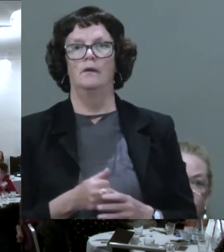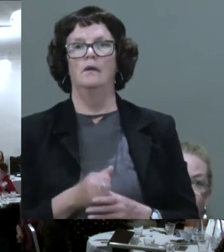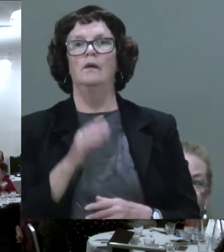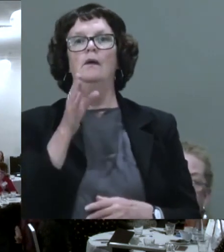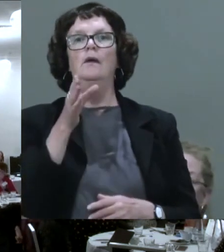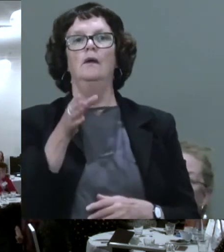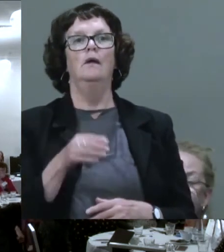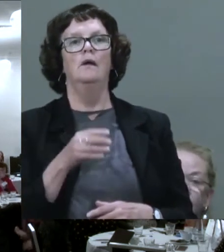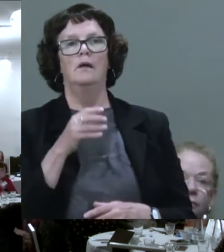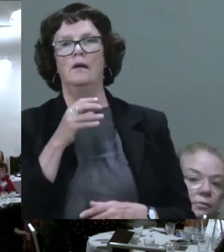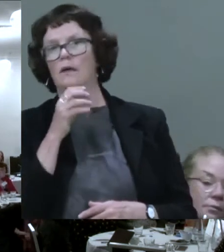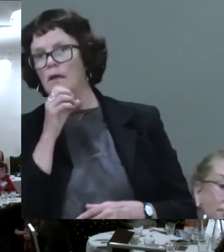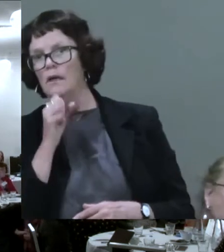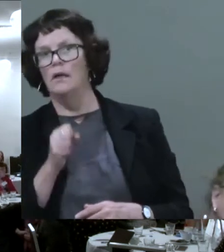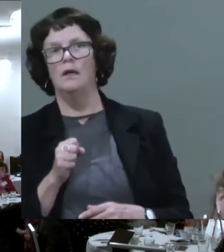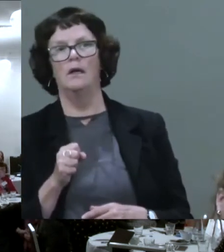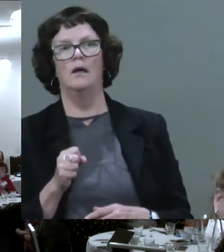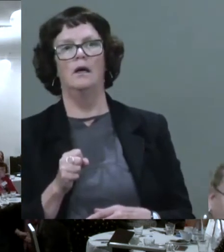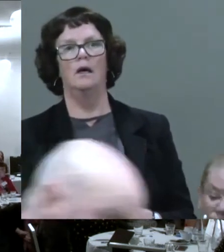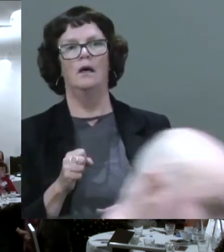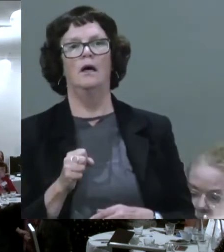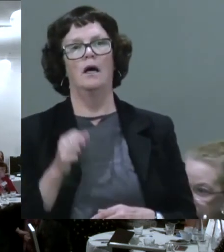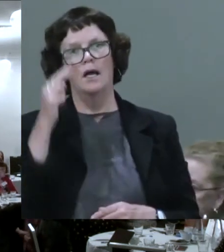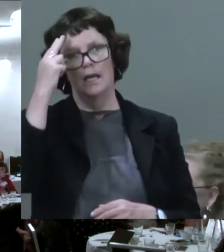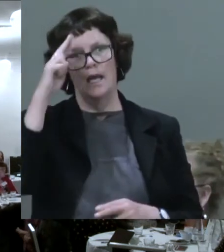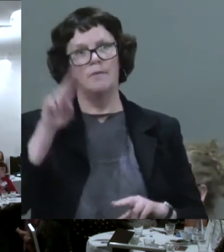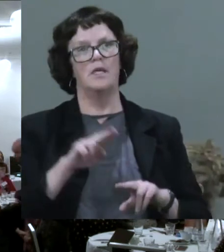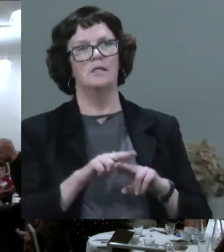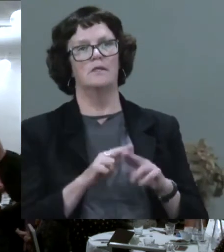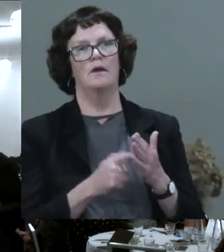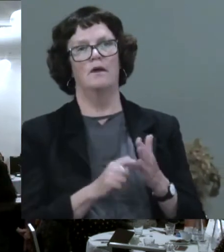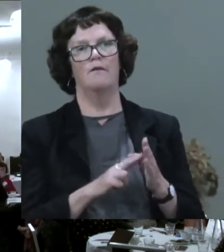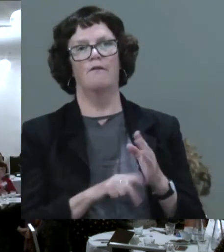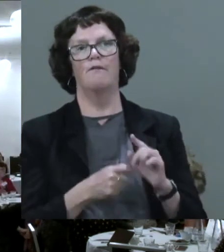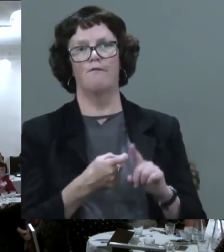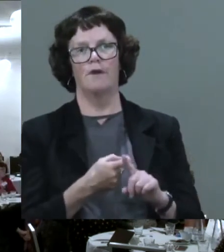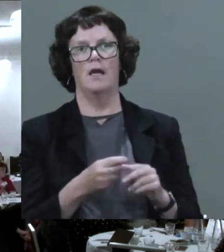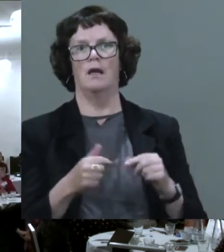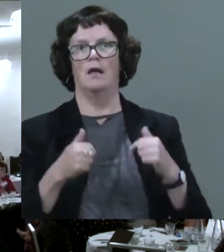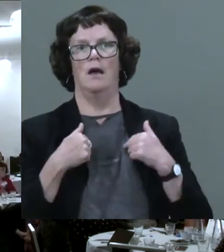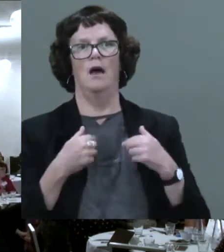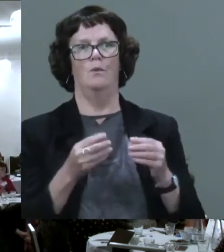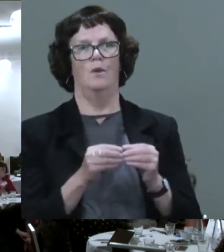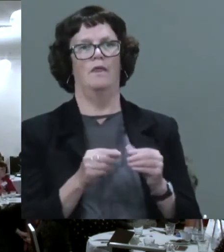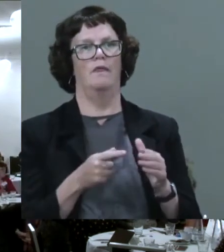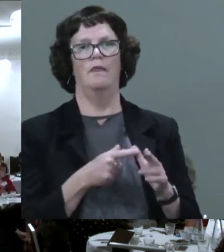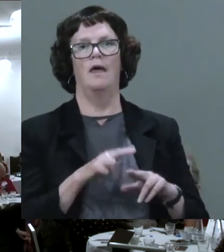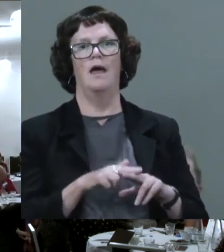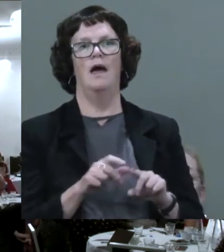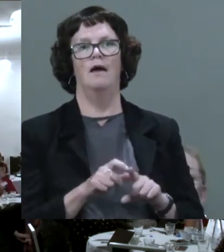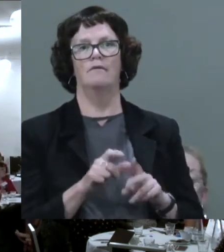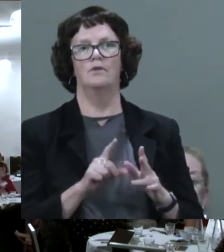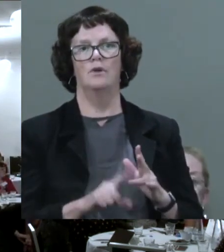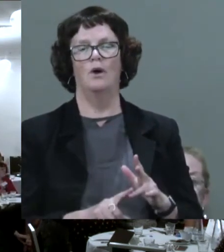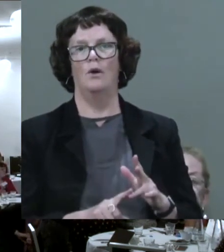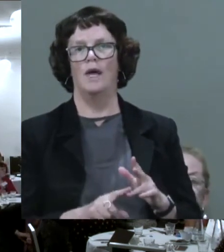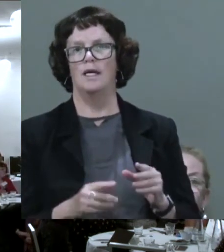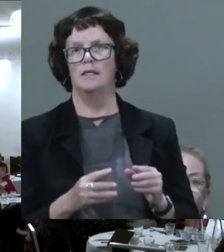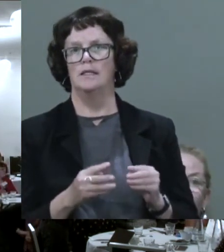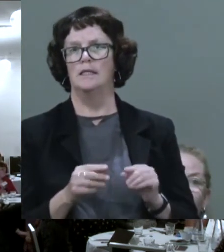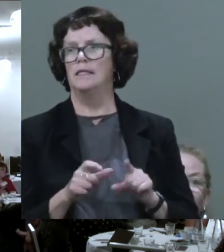Jordan. My name's Frank Benteck. I'm with both APTO and the Disability Resources Centre.